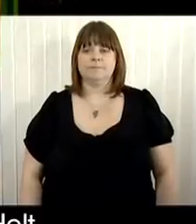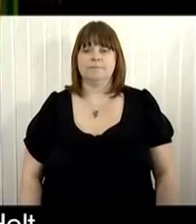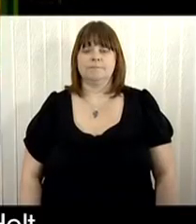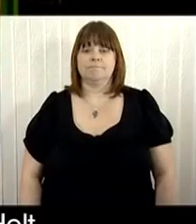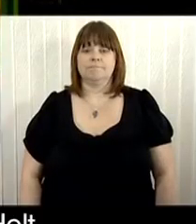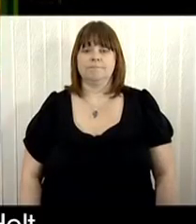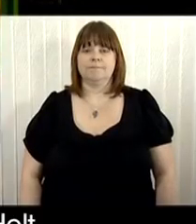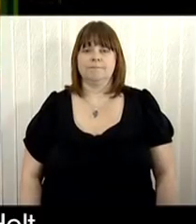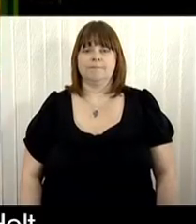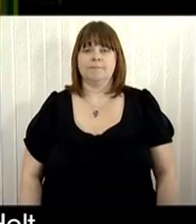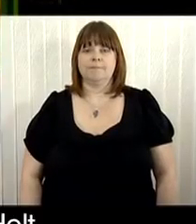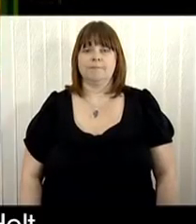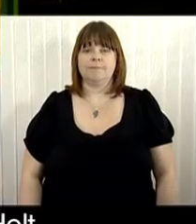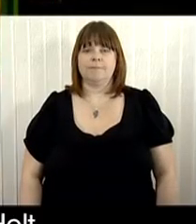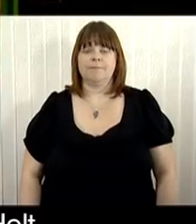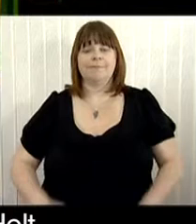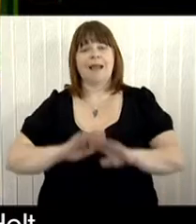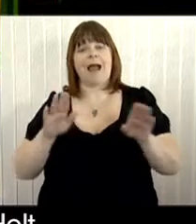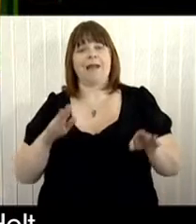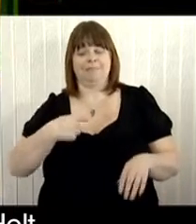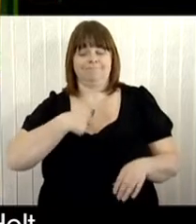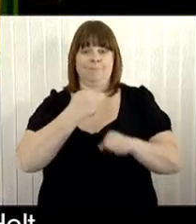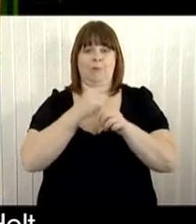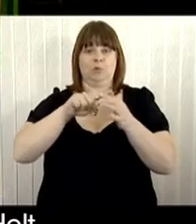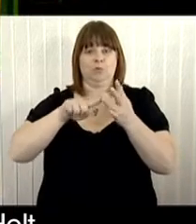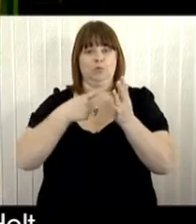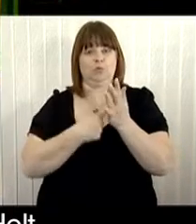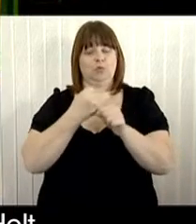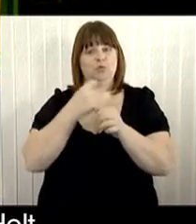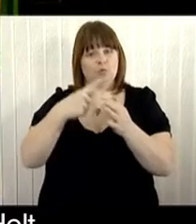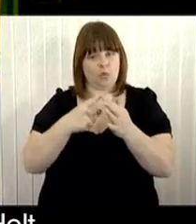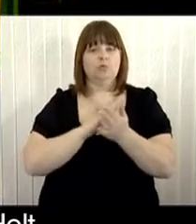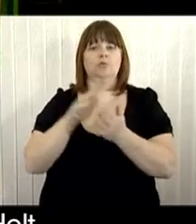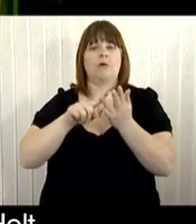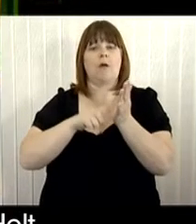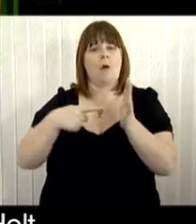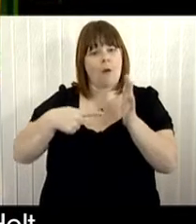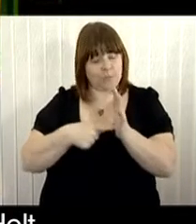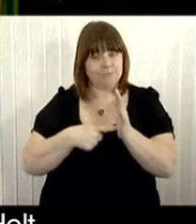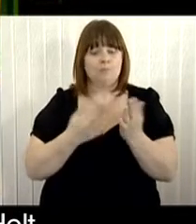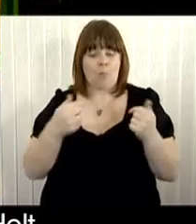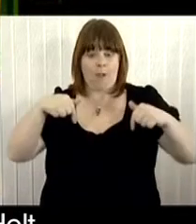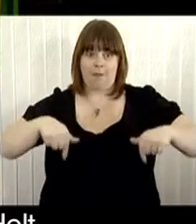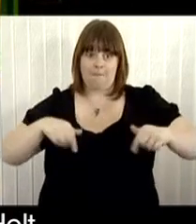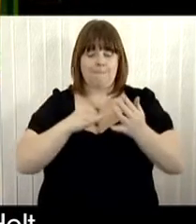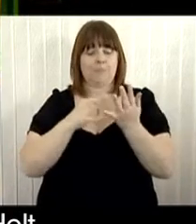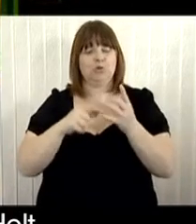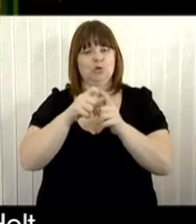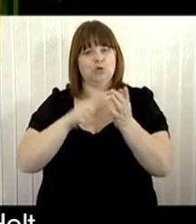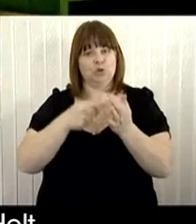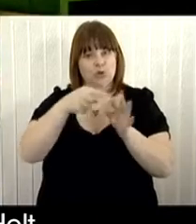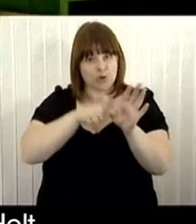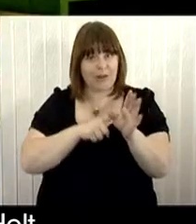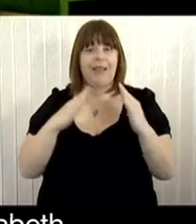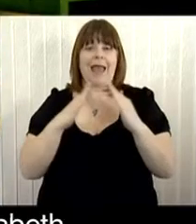Hello. My name is George Holt and I'd like to welcome you to Sudley